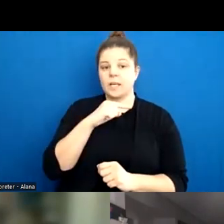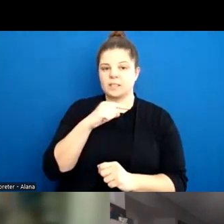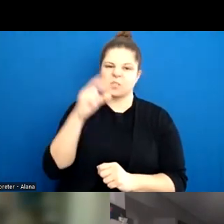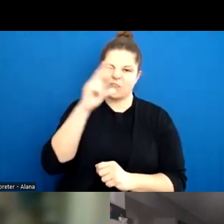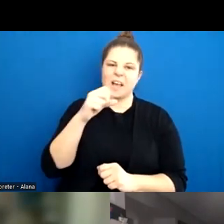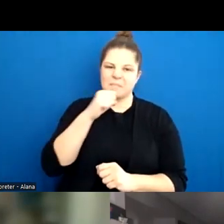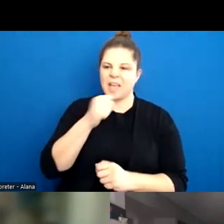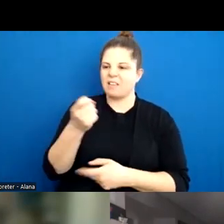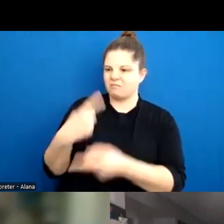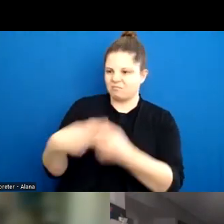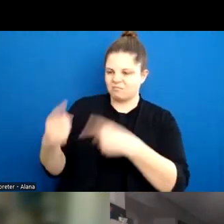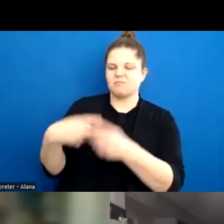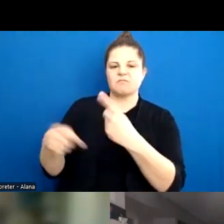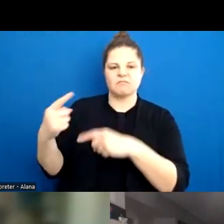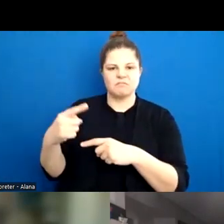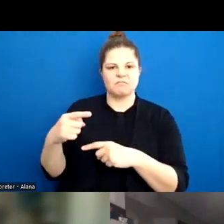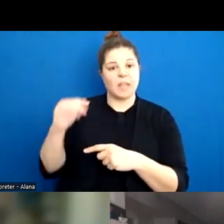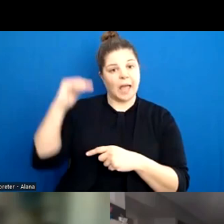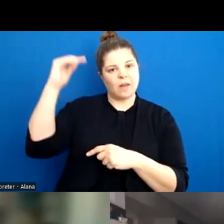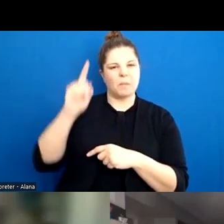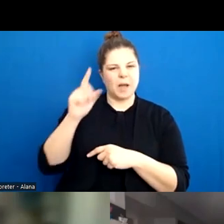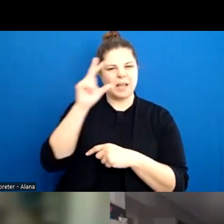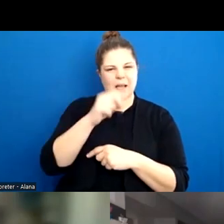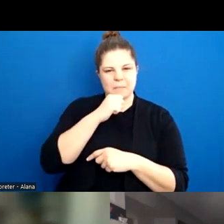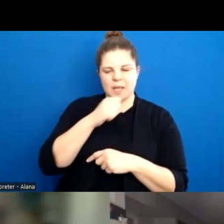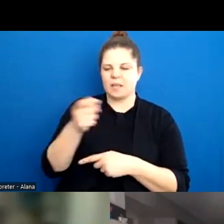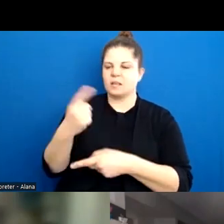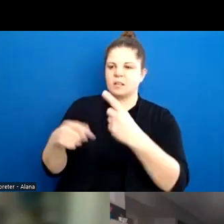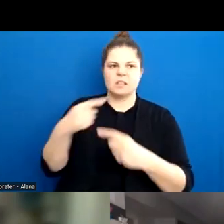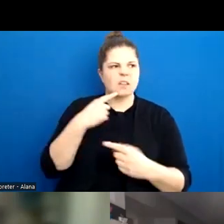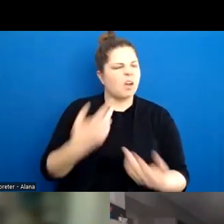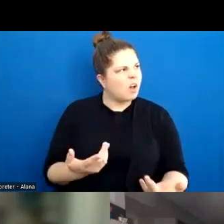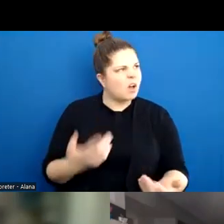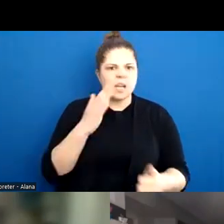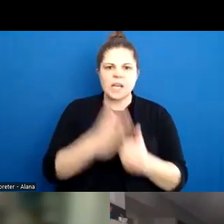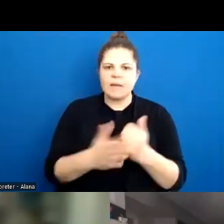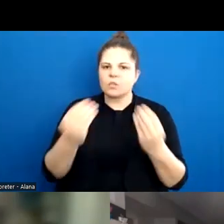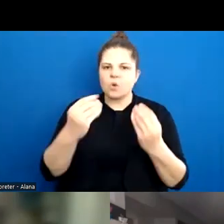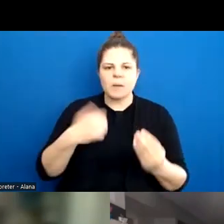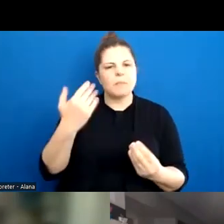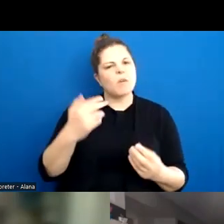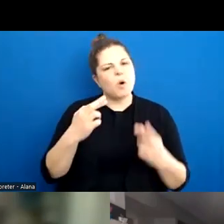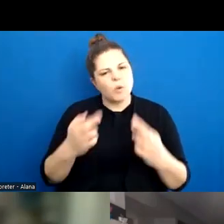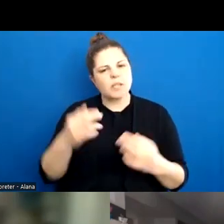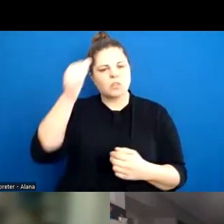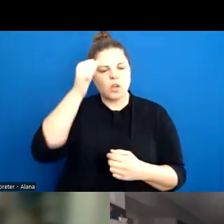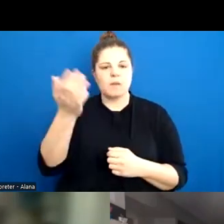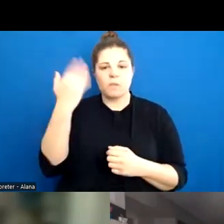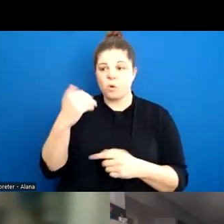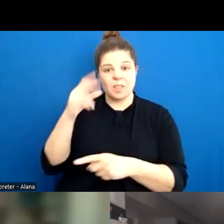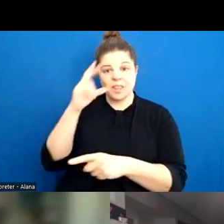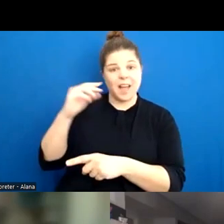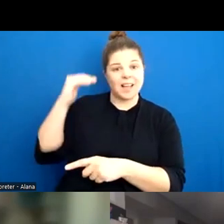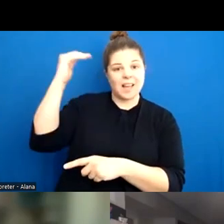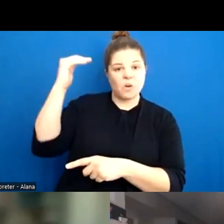men, young adult men, which was, I wish, I wish we'd been taught this. And these were just young adults, you it